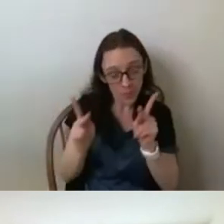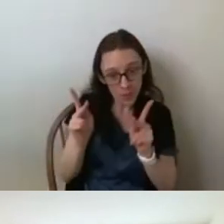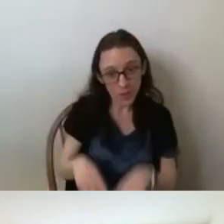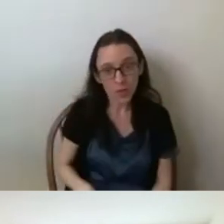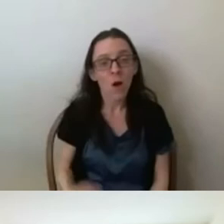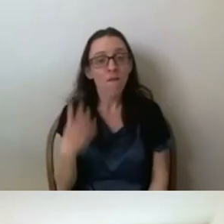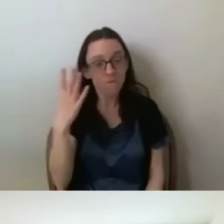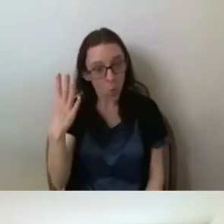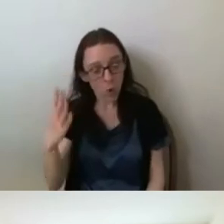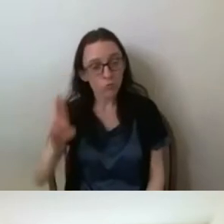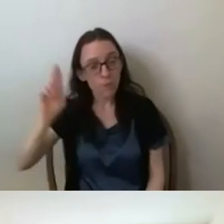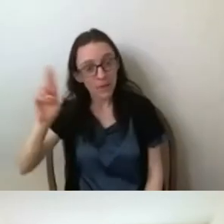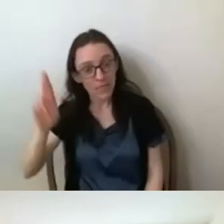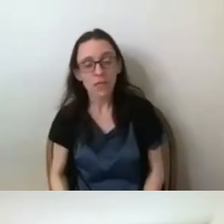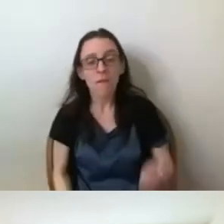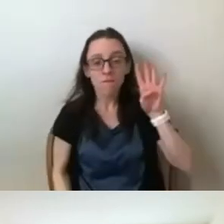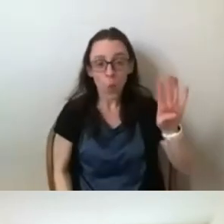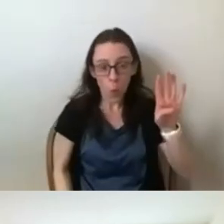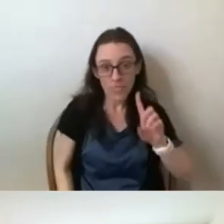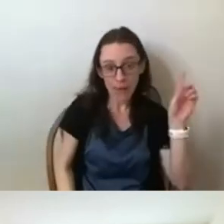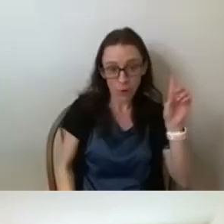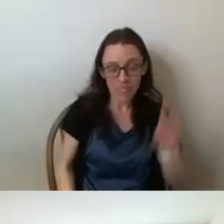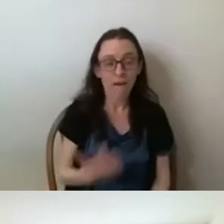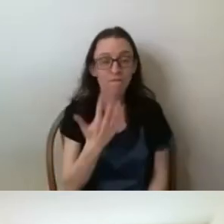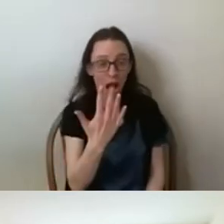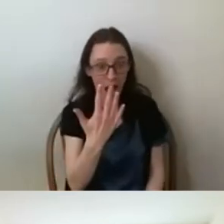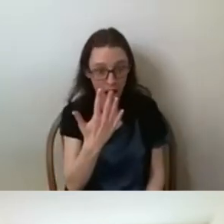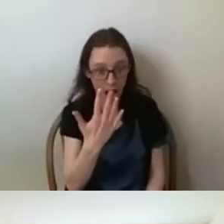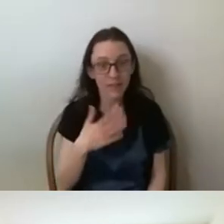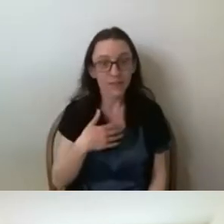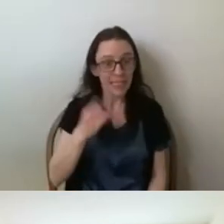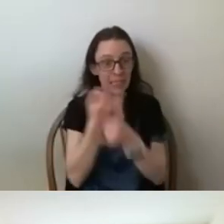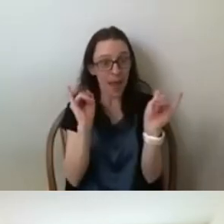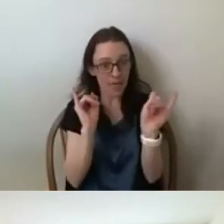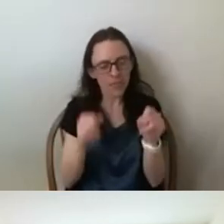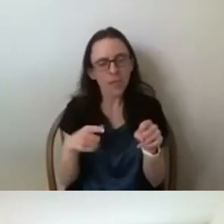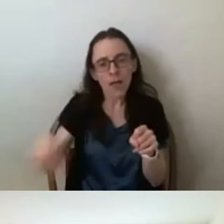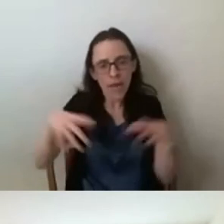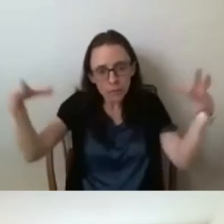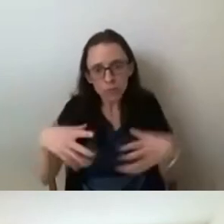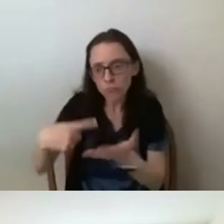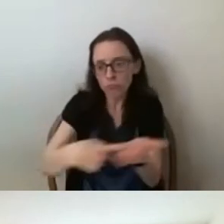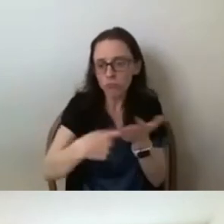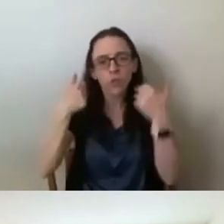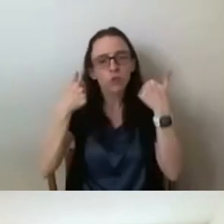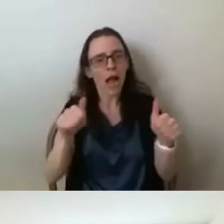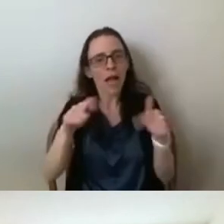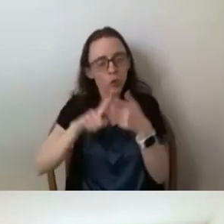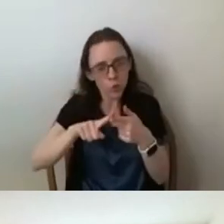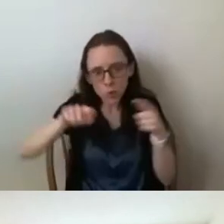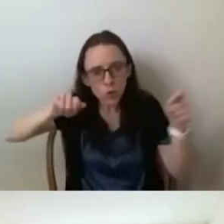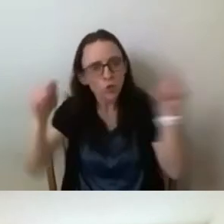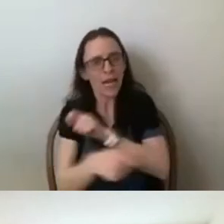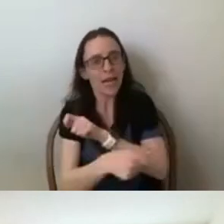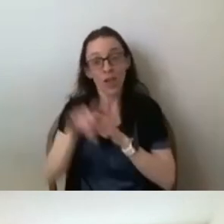five independents, to figure out how to change a state that was historically extremely gerrymandered.